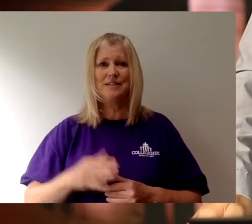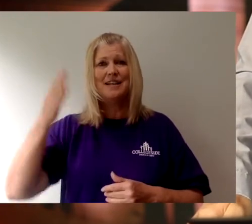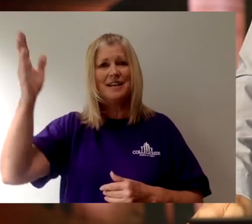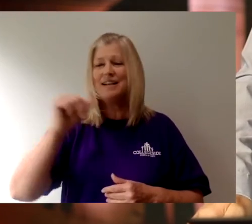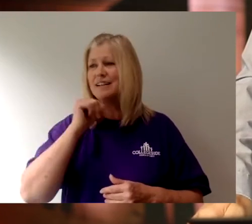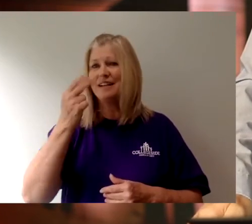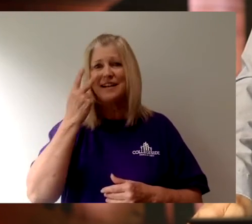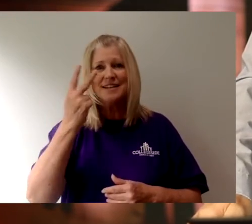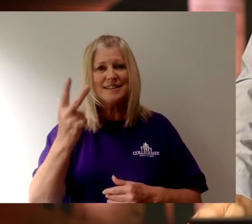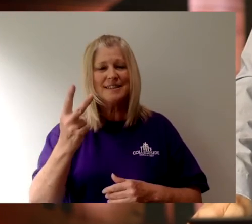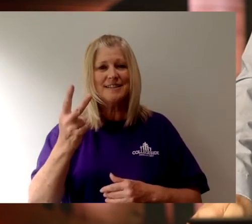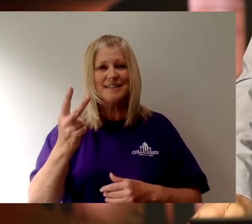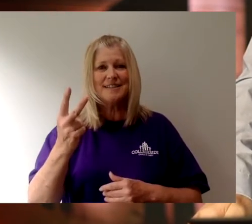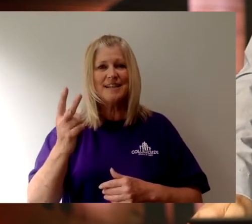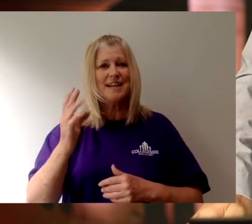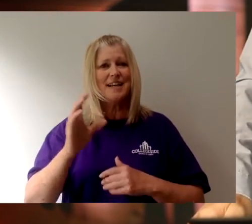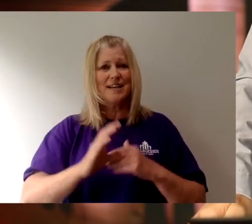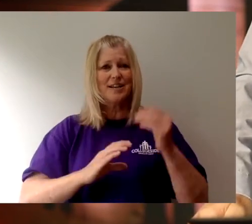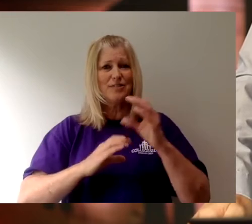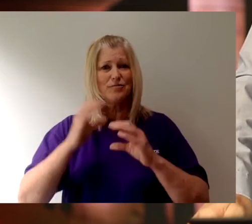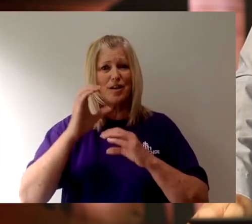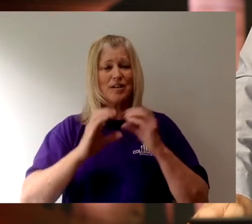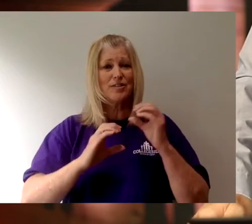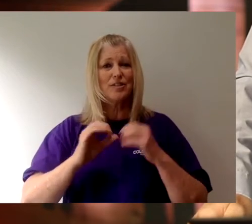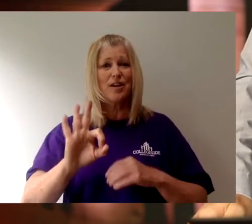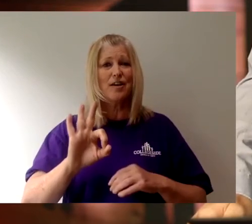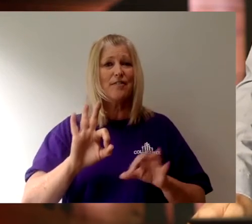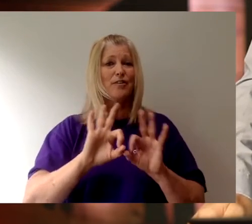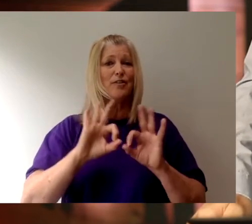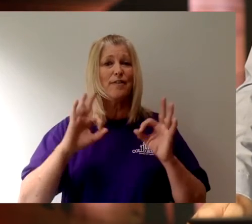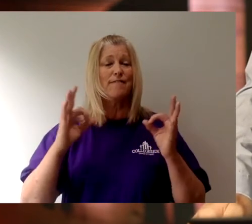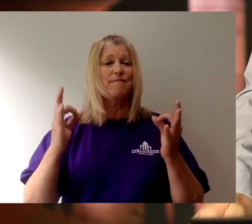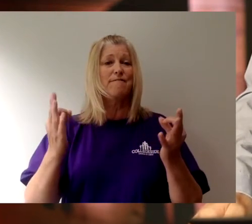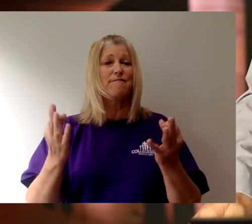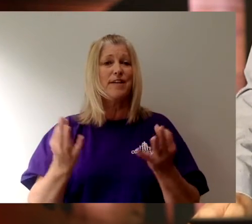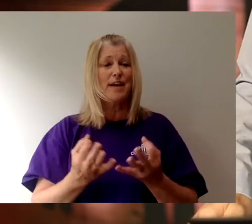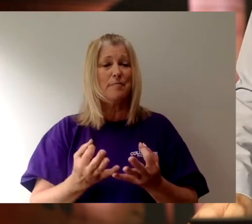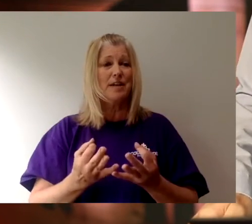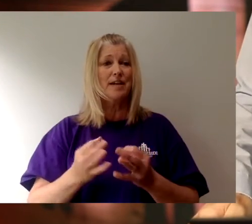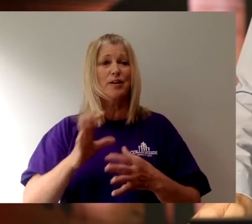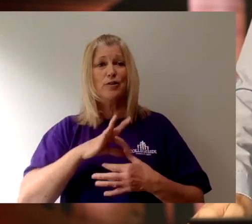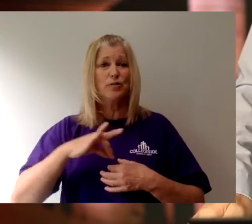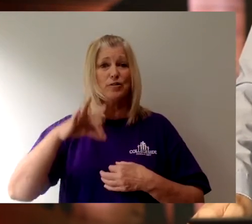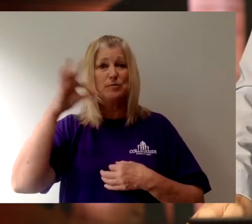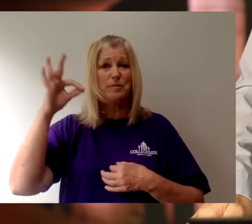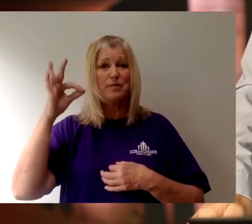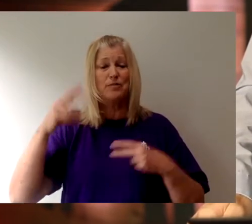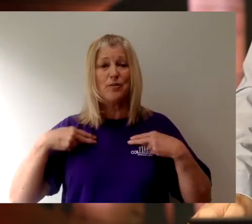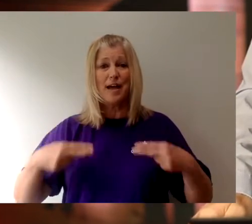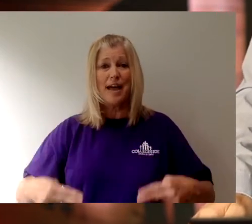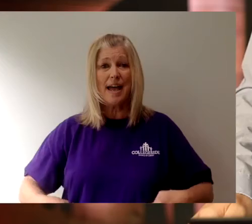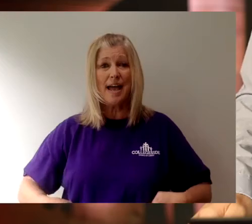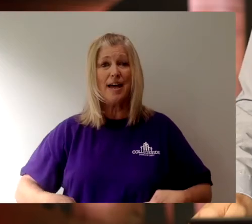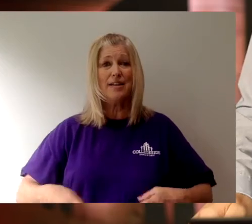He doesn't see the current construction of your family, the current construction of your spiritual health, the current